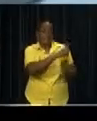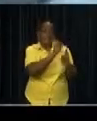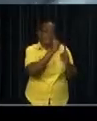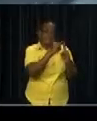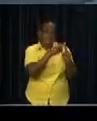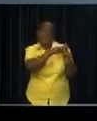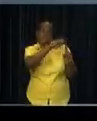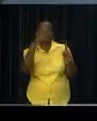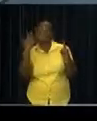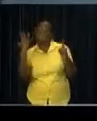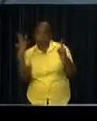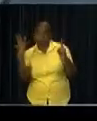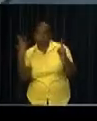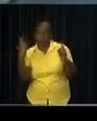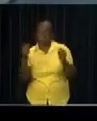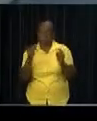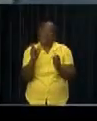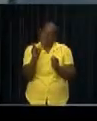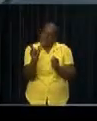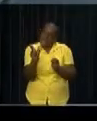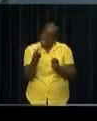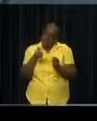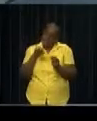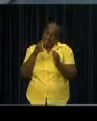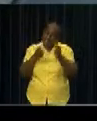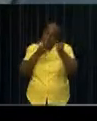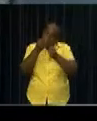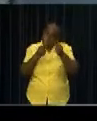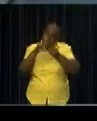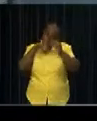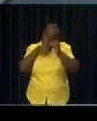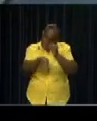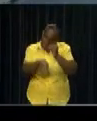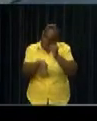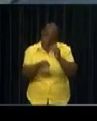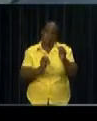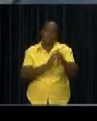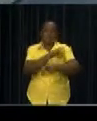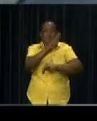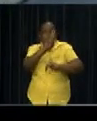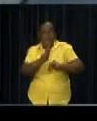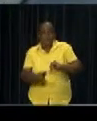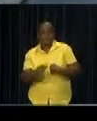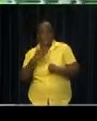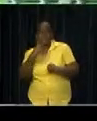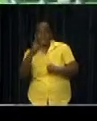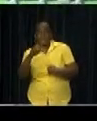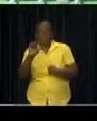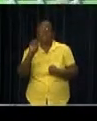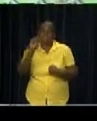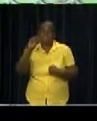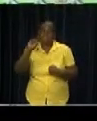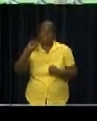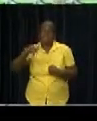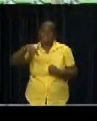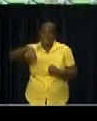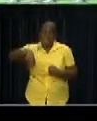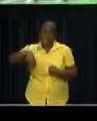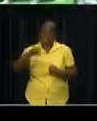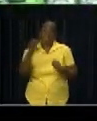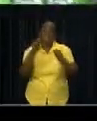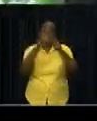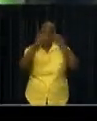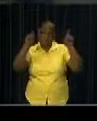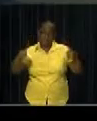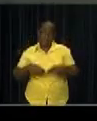indicated that the GPS system should result in better planning and control within the sector. Through this system,